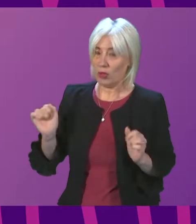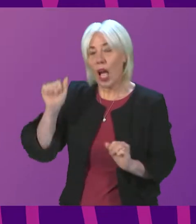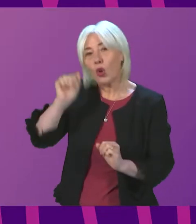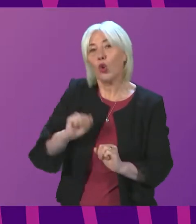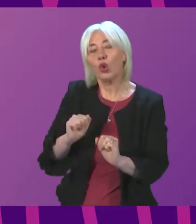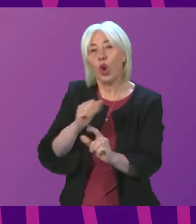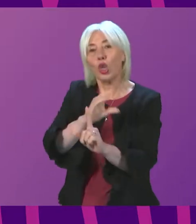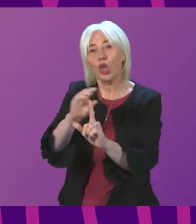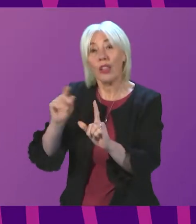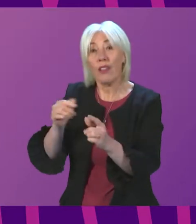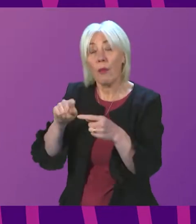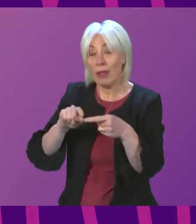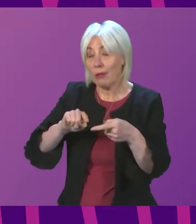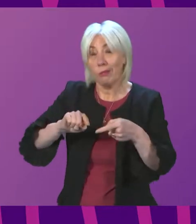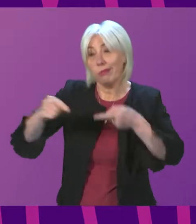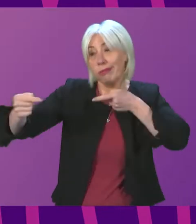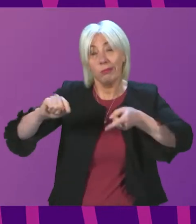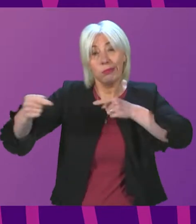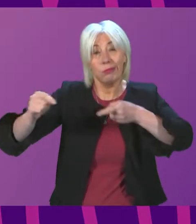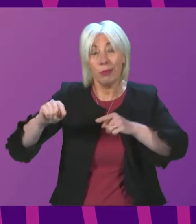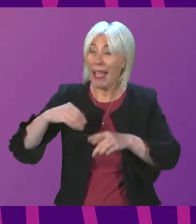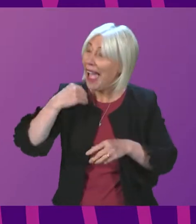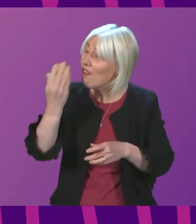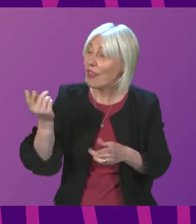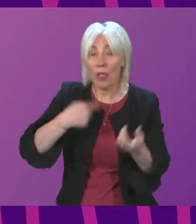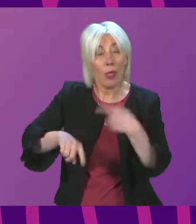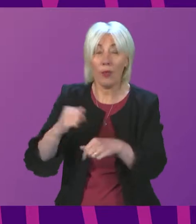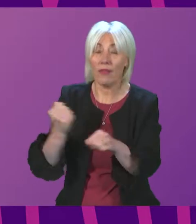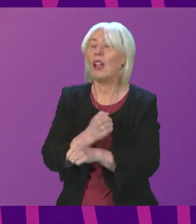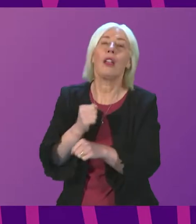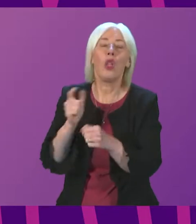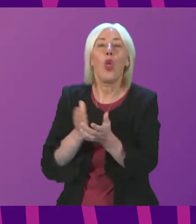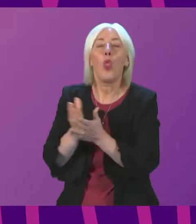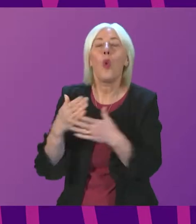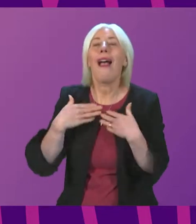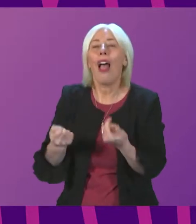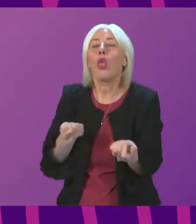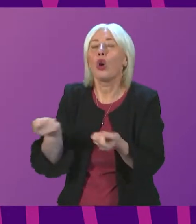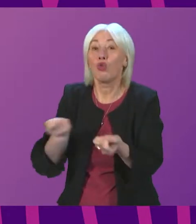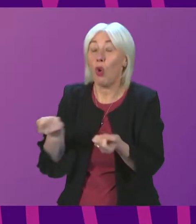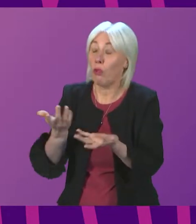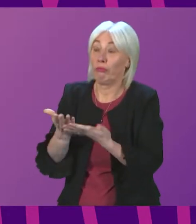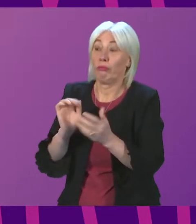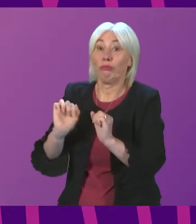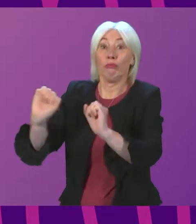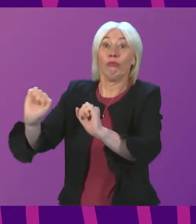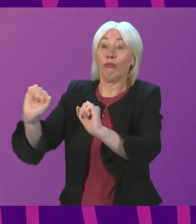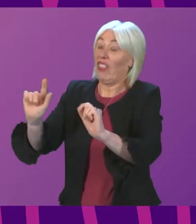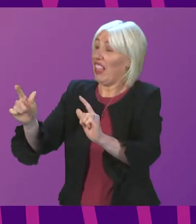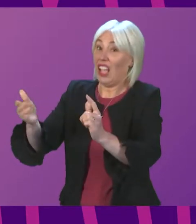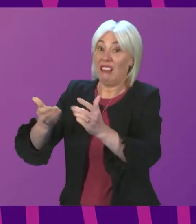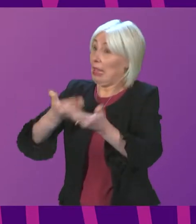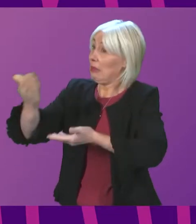tended to oppose every reasonable measure that we have advocated to help control this virus, and it is for them to explain that.